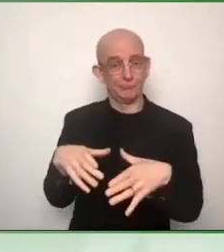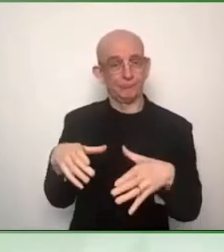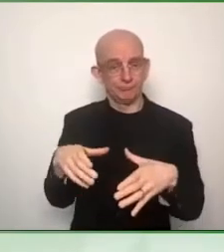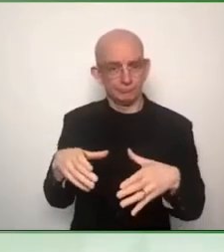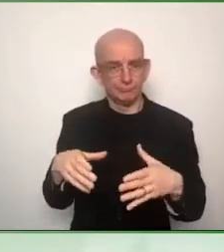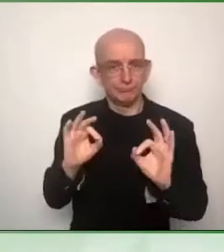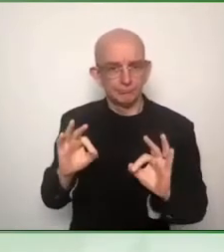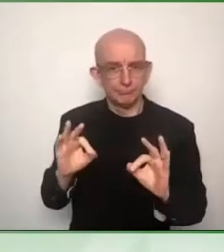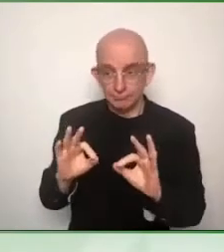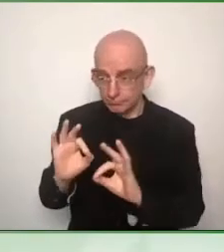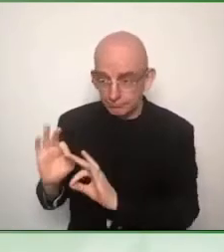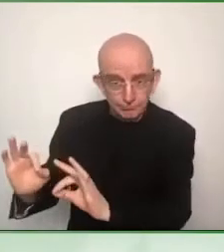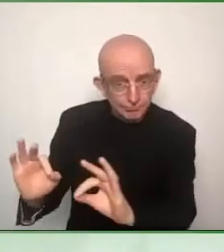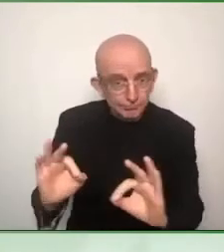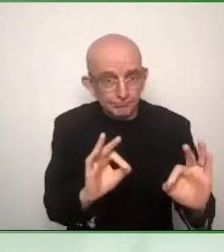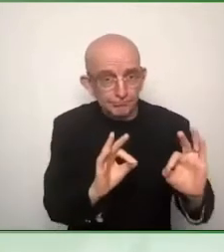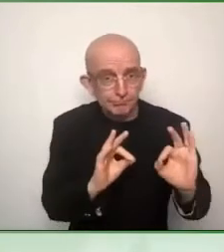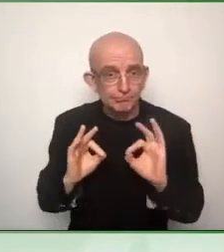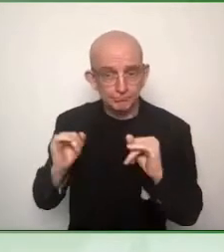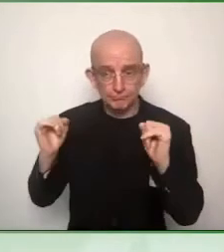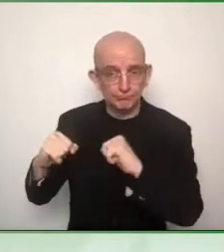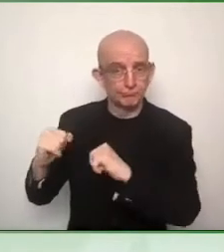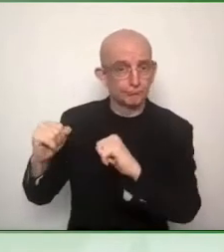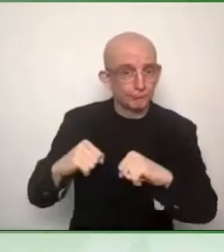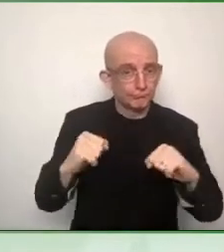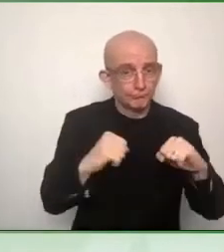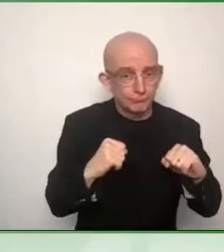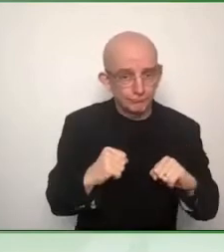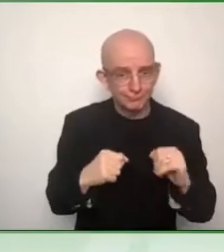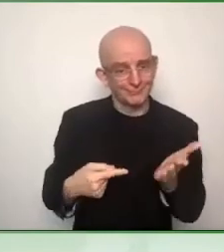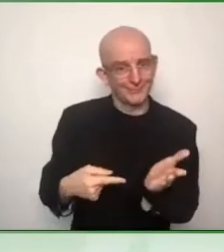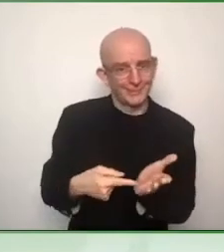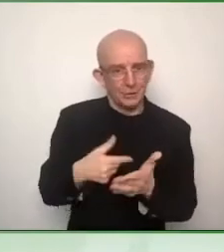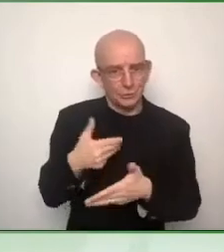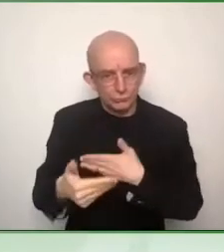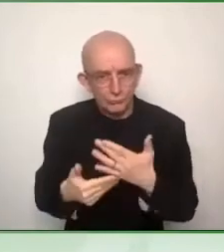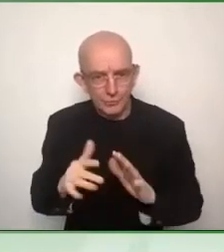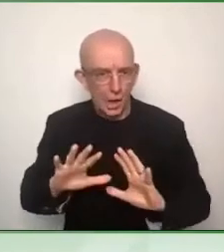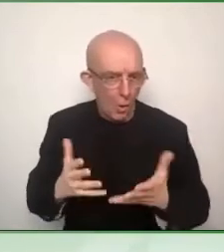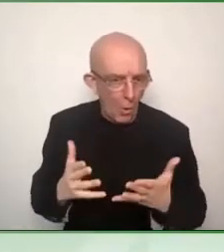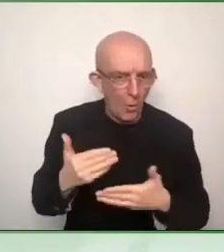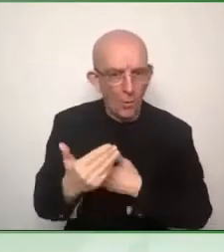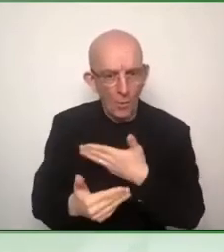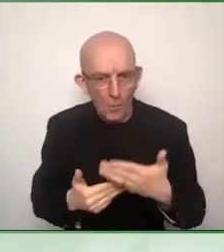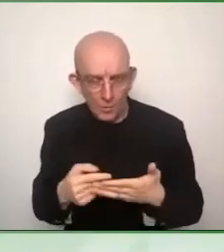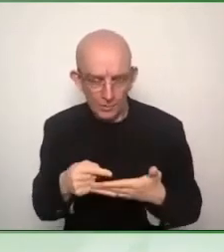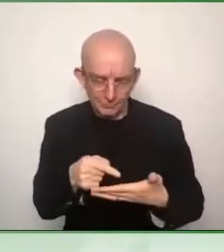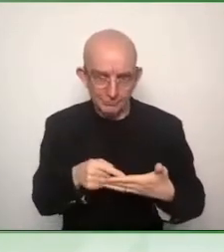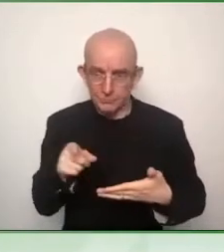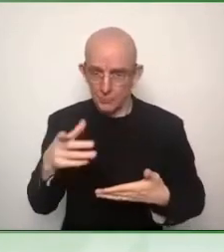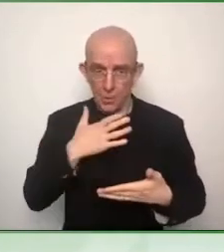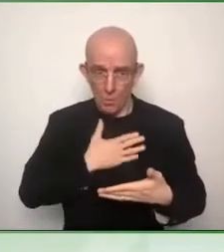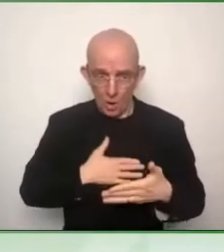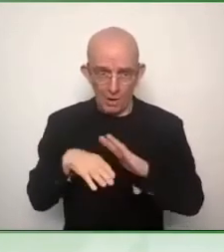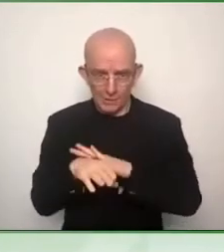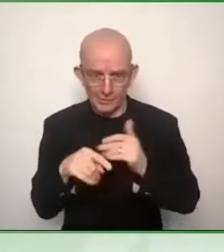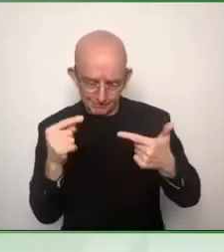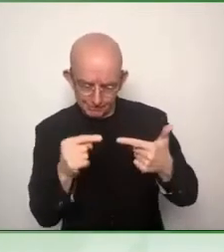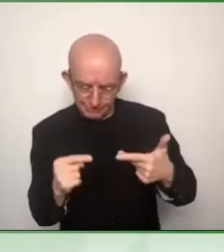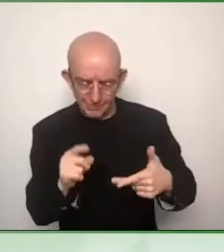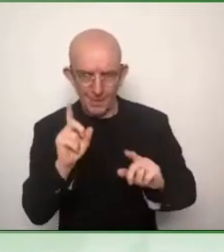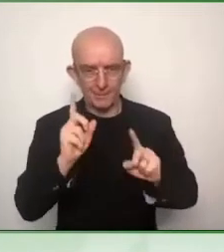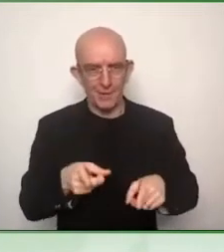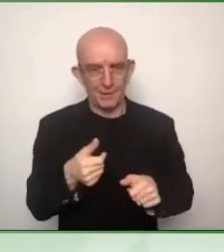requirements of We are also working and will be working on a new initiative that was